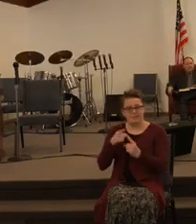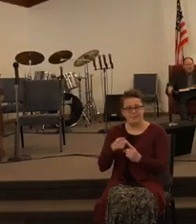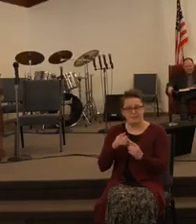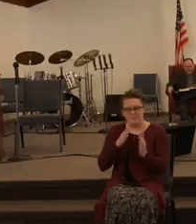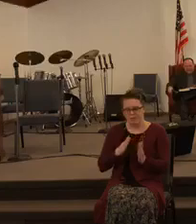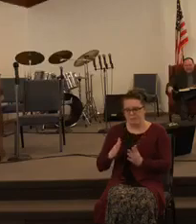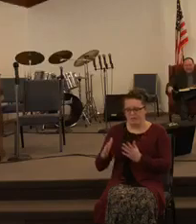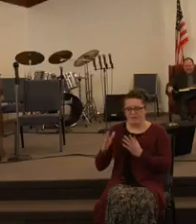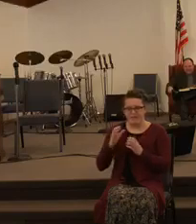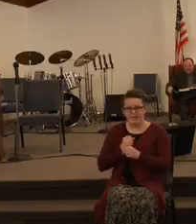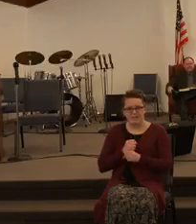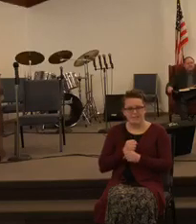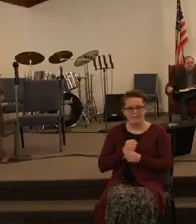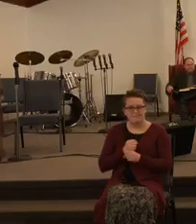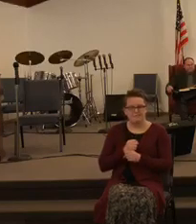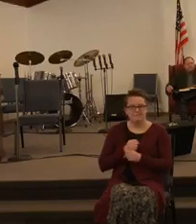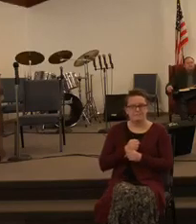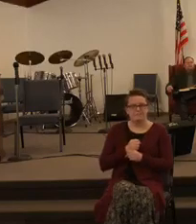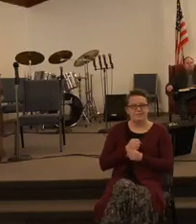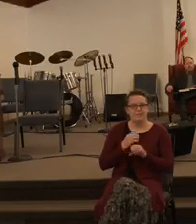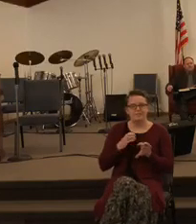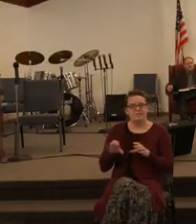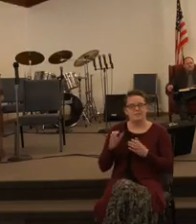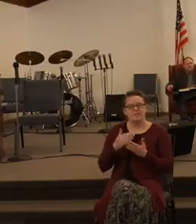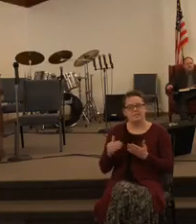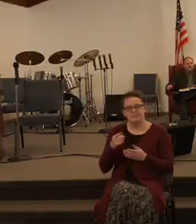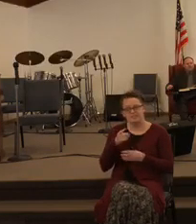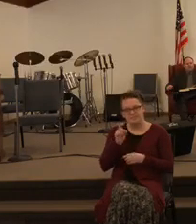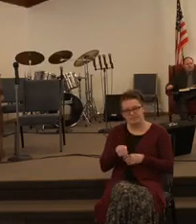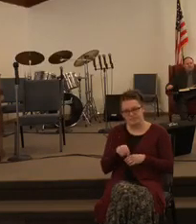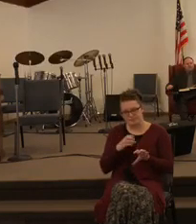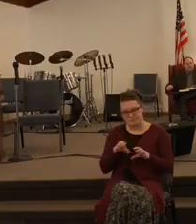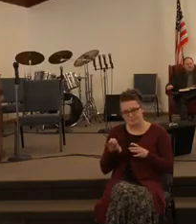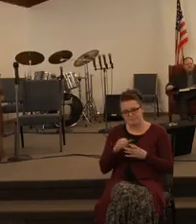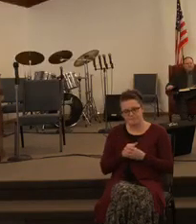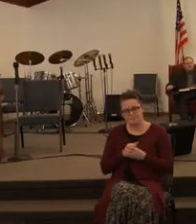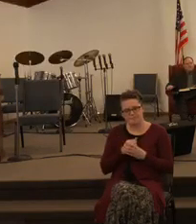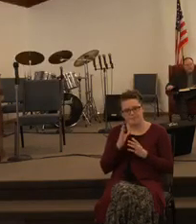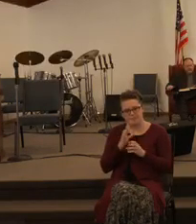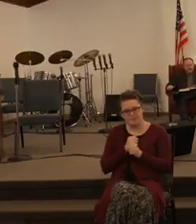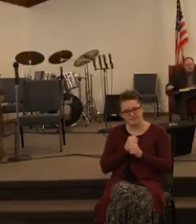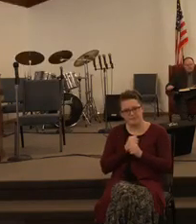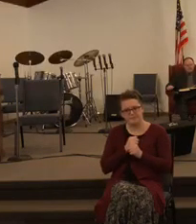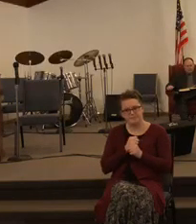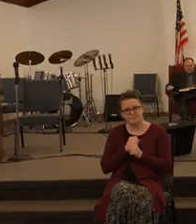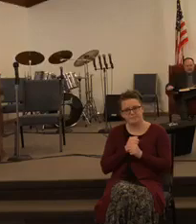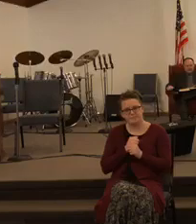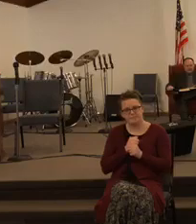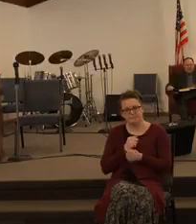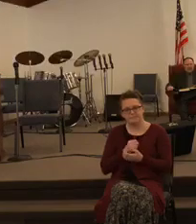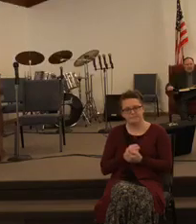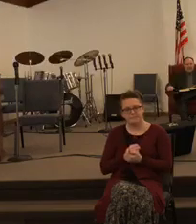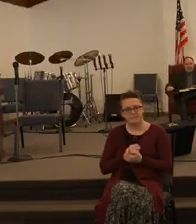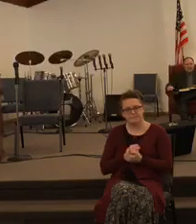there start doing the things that you need to do to get there and to achieve that